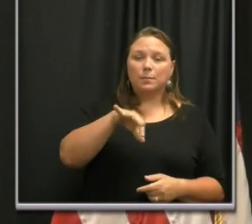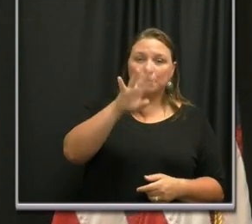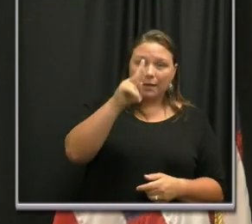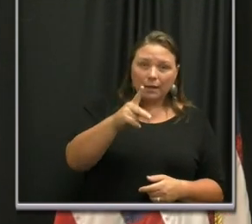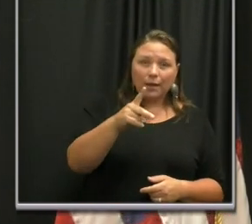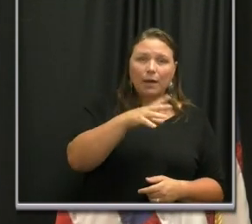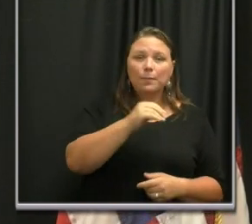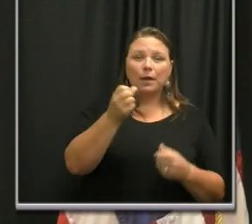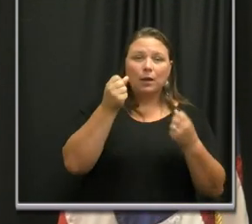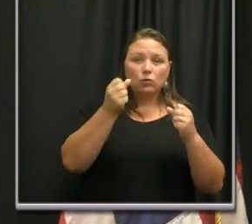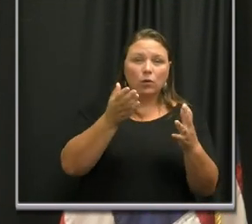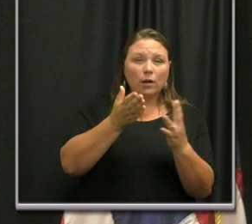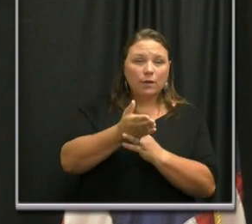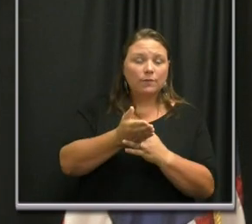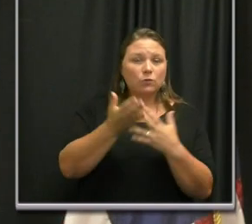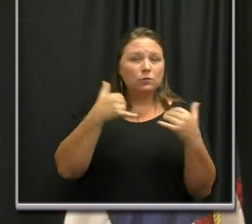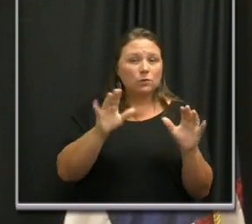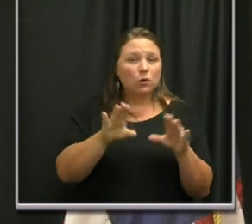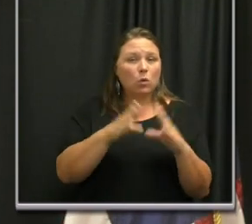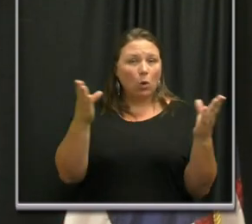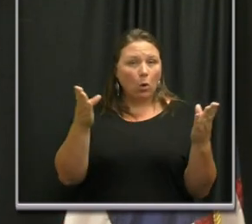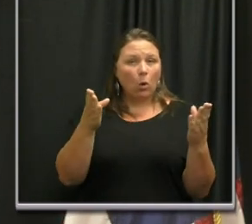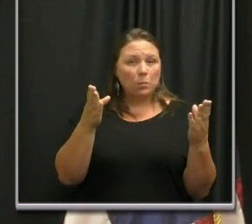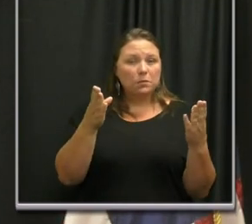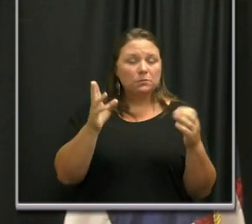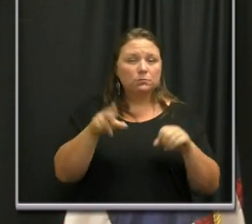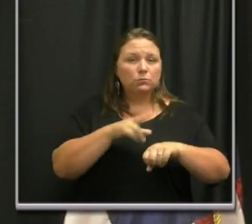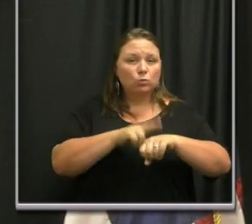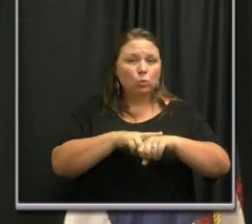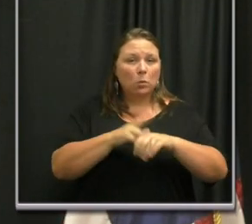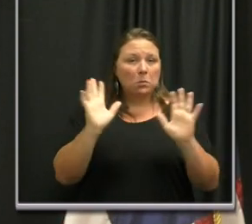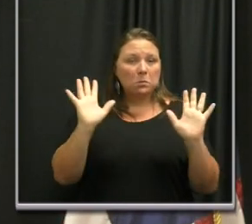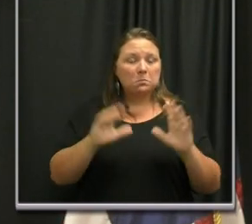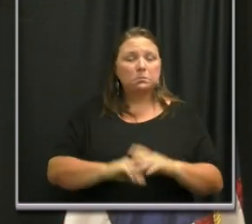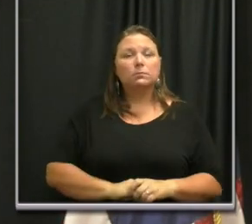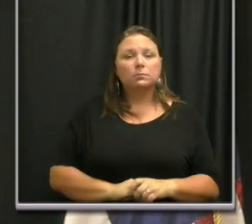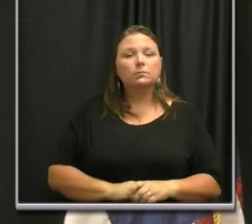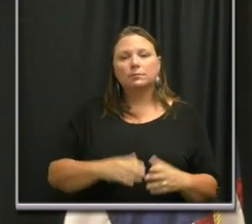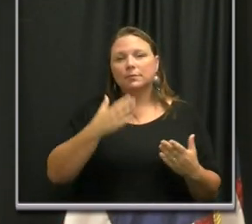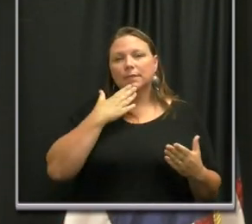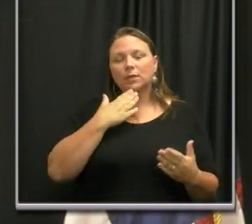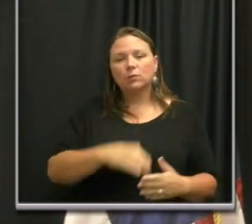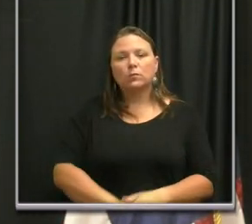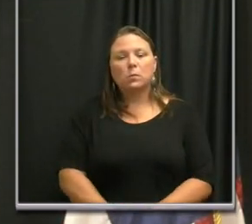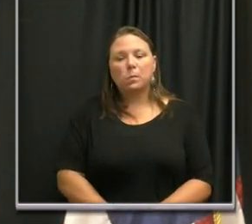drive-throughs will be allowed to remain open within a normal way they operate. So thank you.